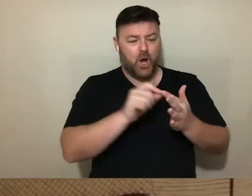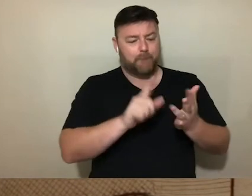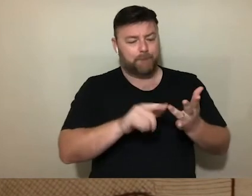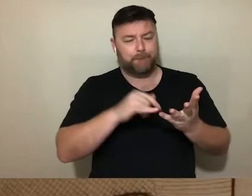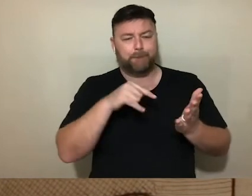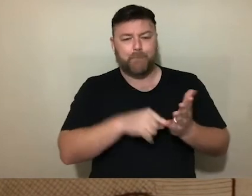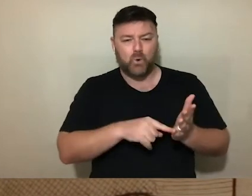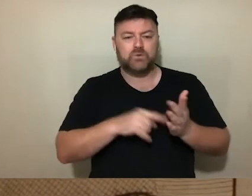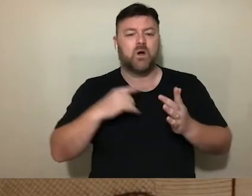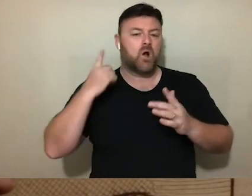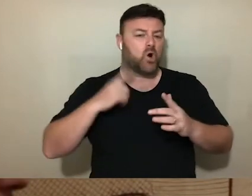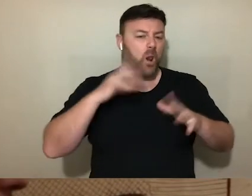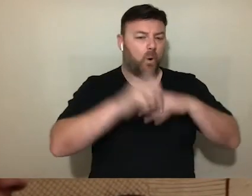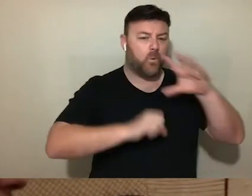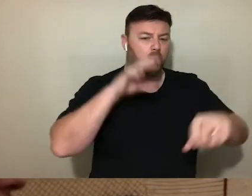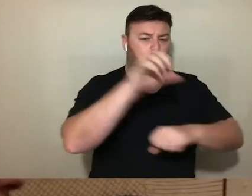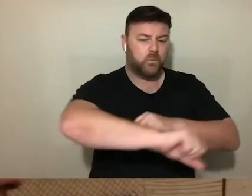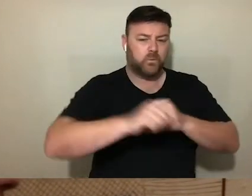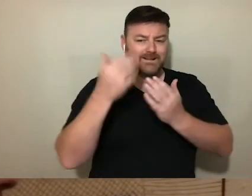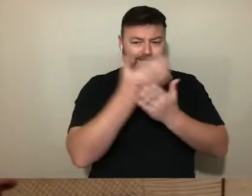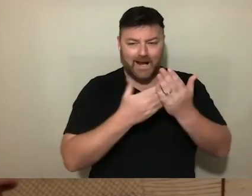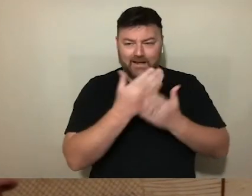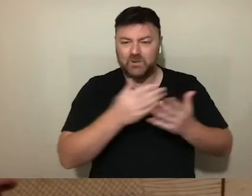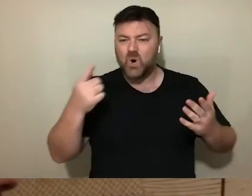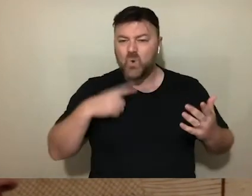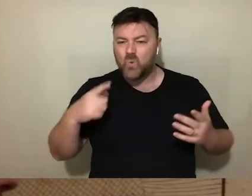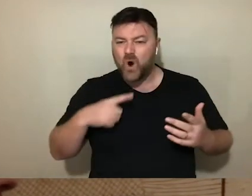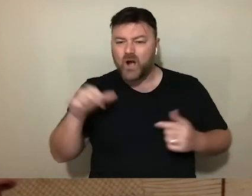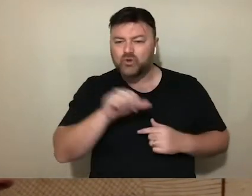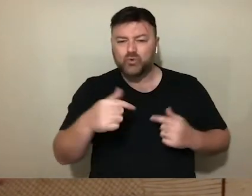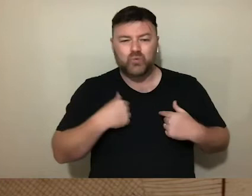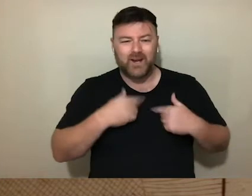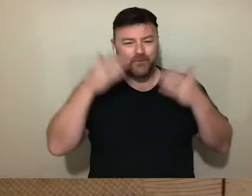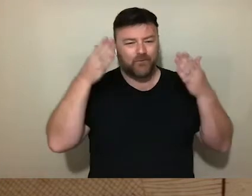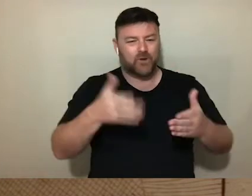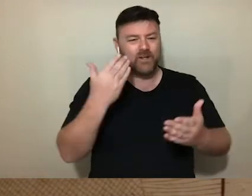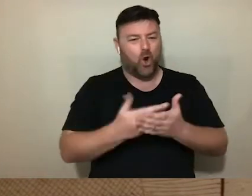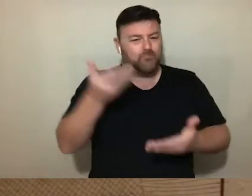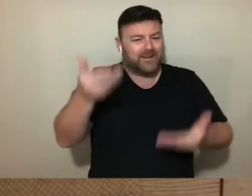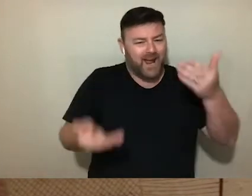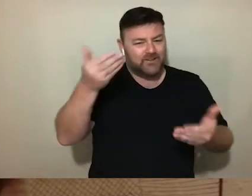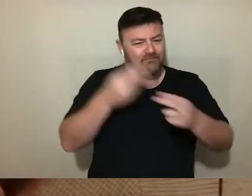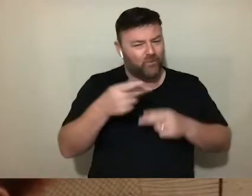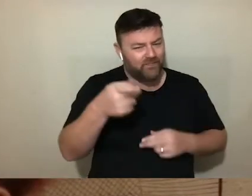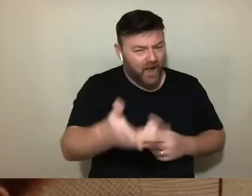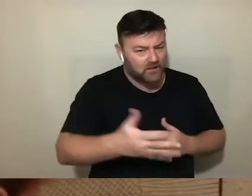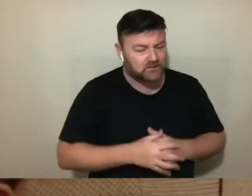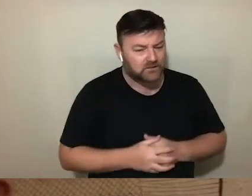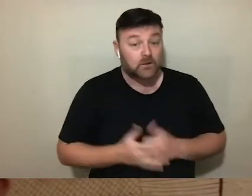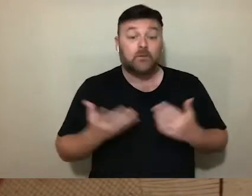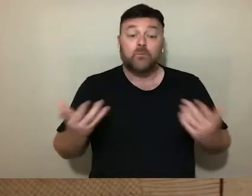why should this topic should be addressed in an issue on precarity? The reason is that the humanitarian